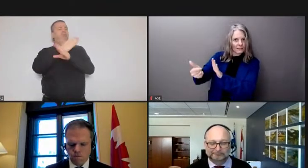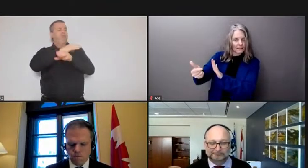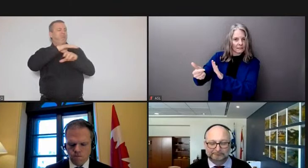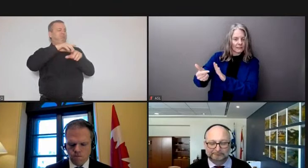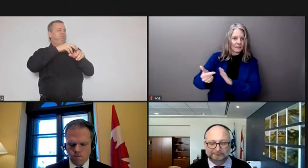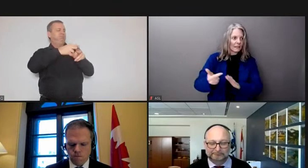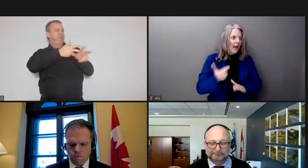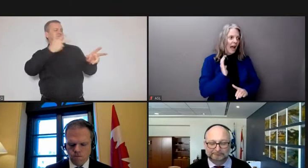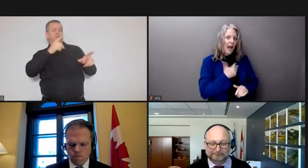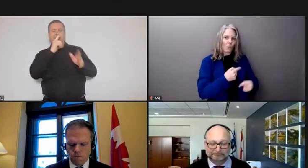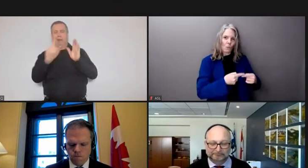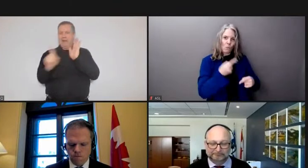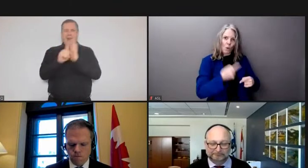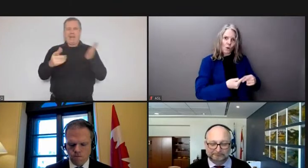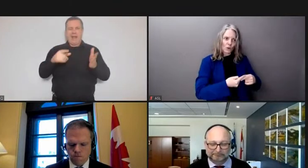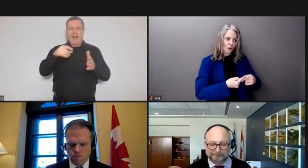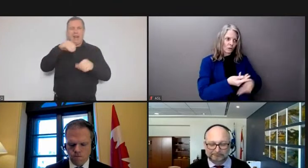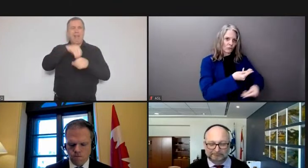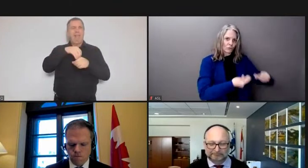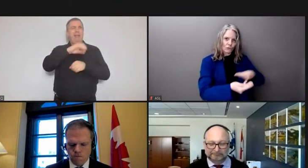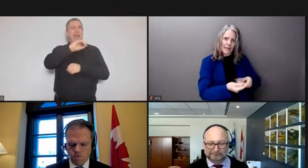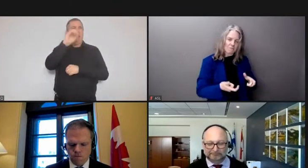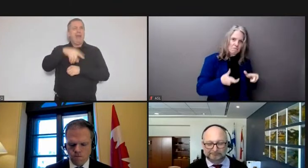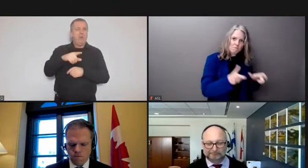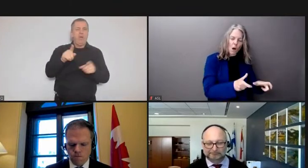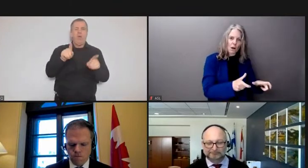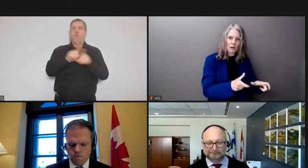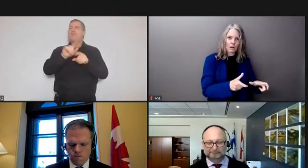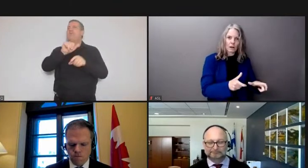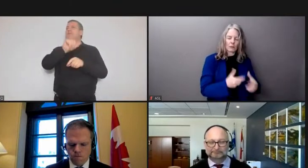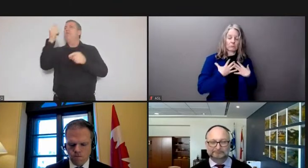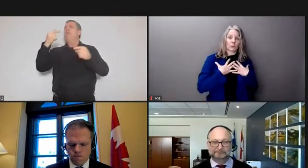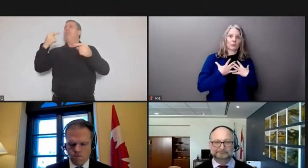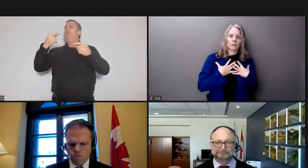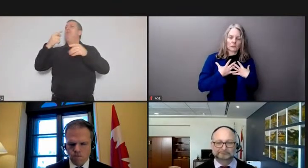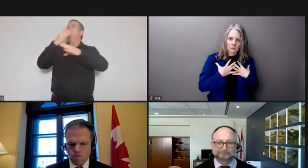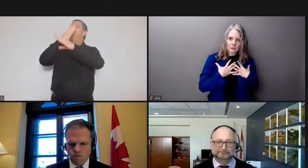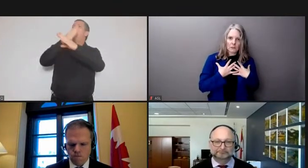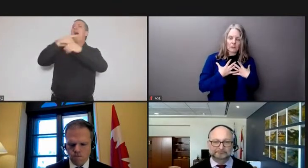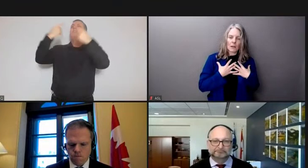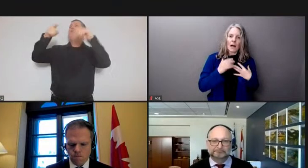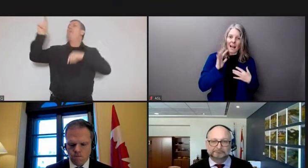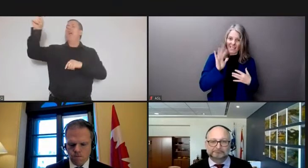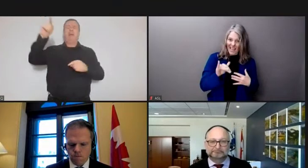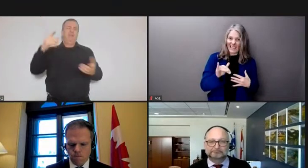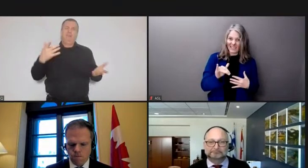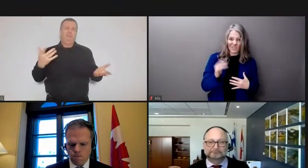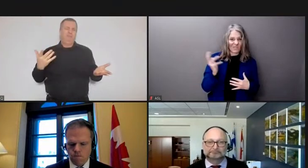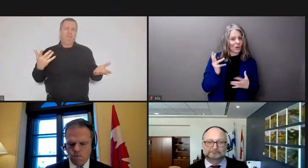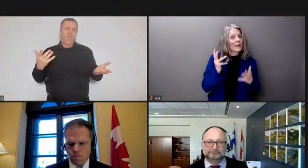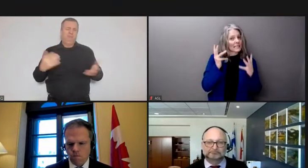so that is it's really really sad